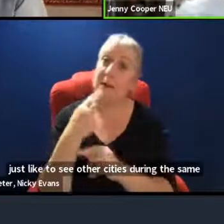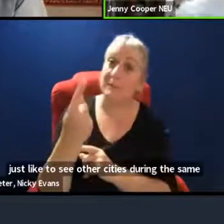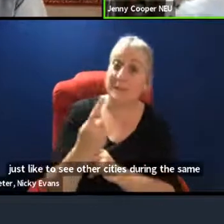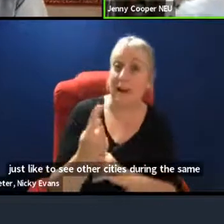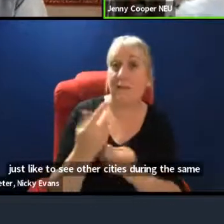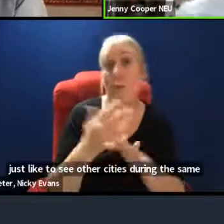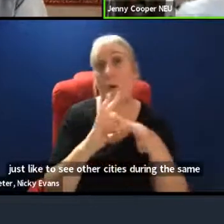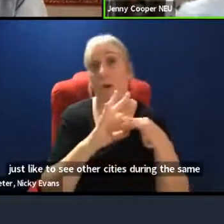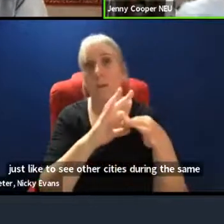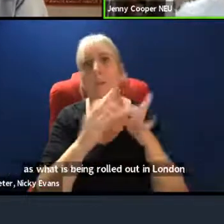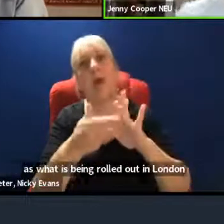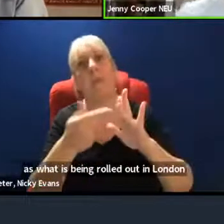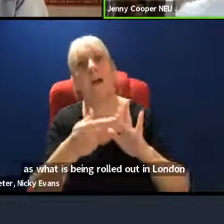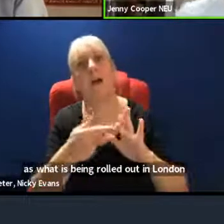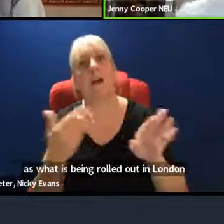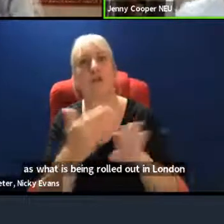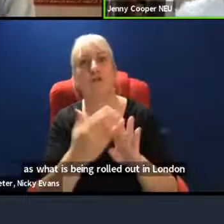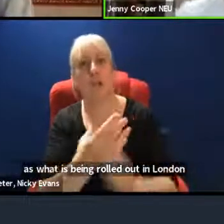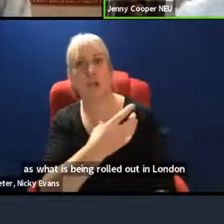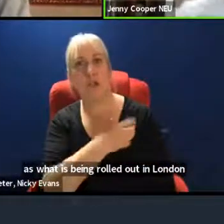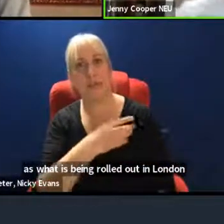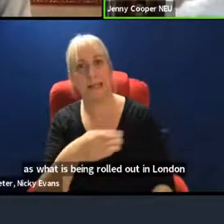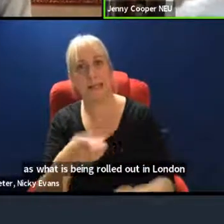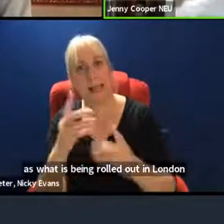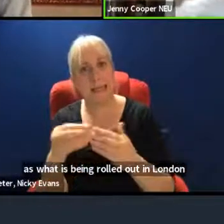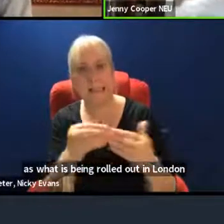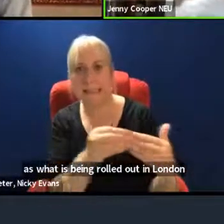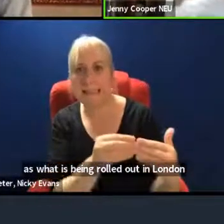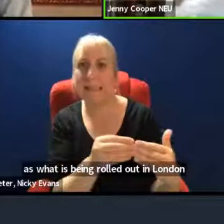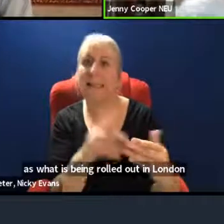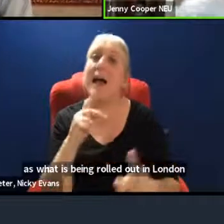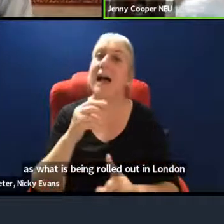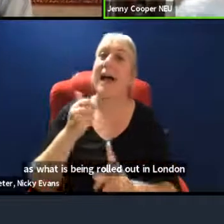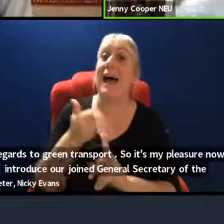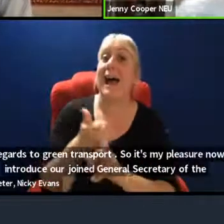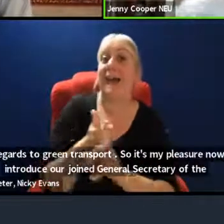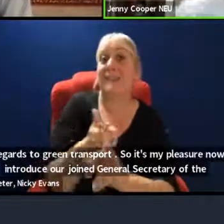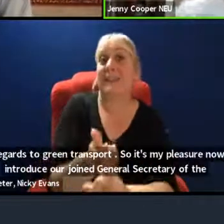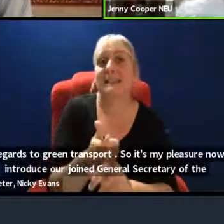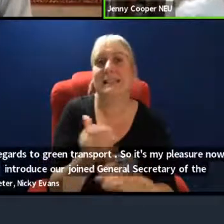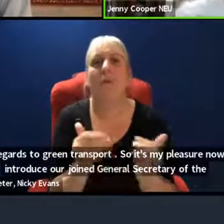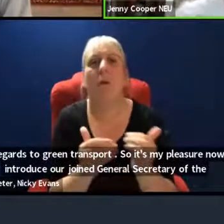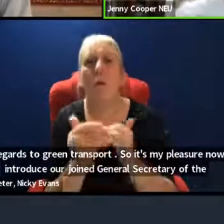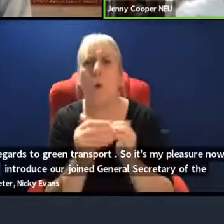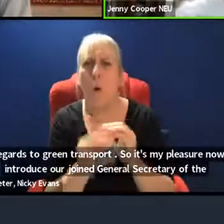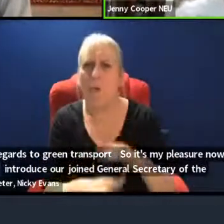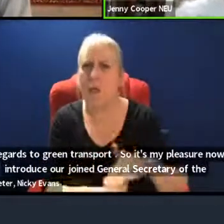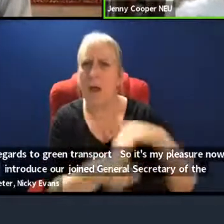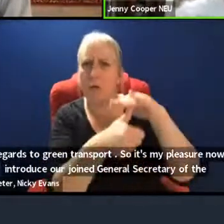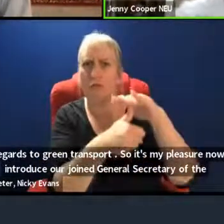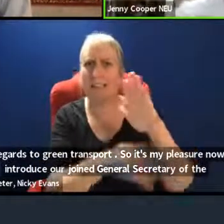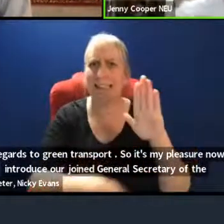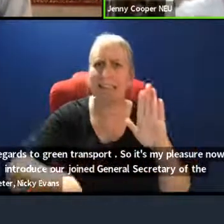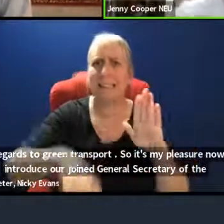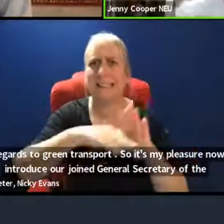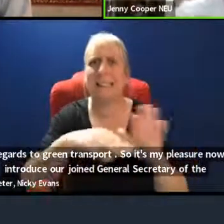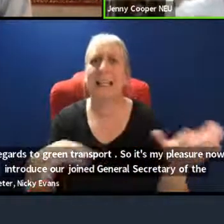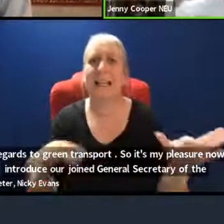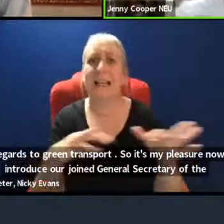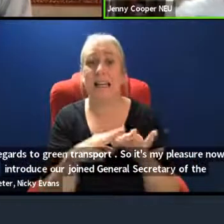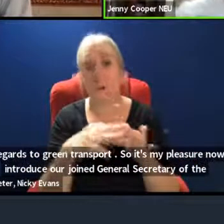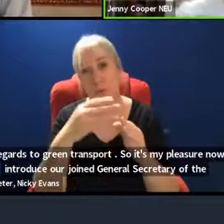is at the forefront of advocating for greater priority to be placed on climate